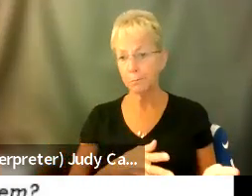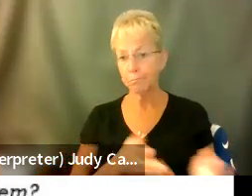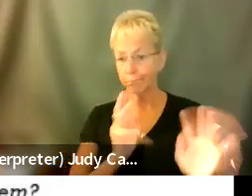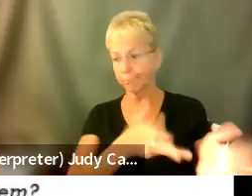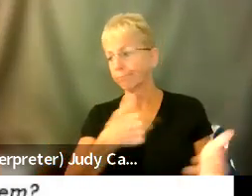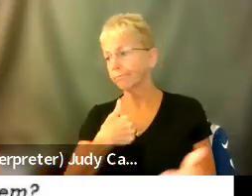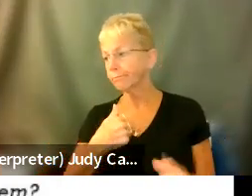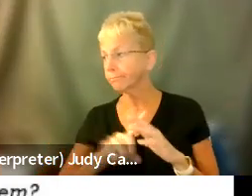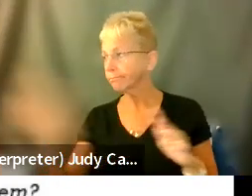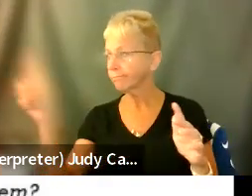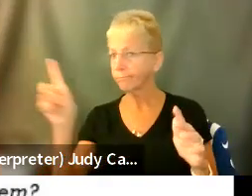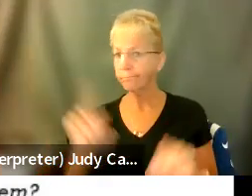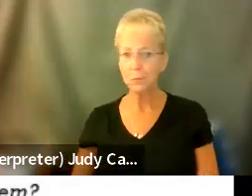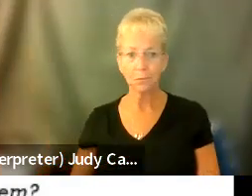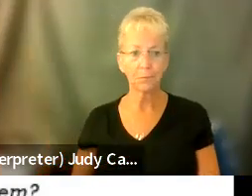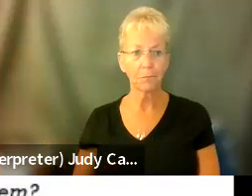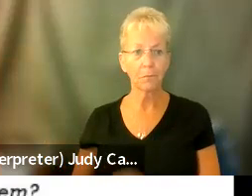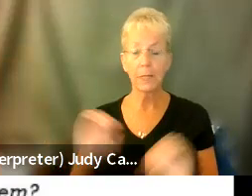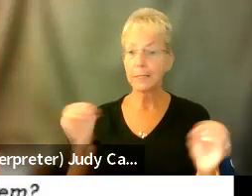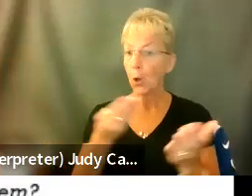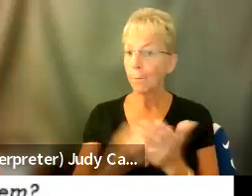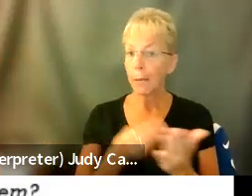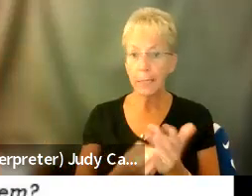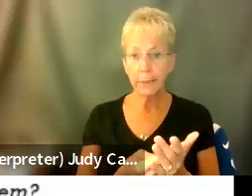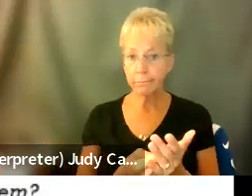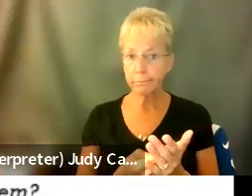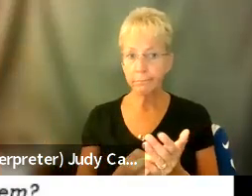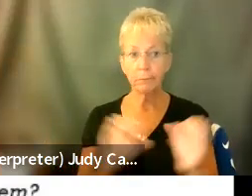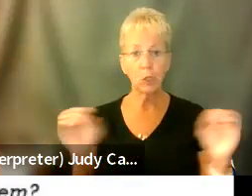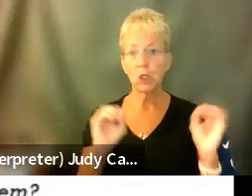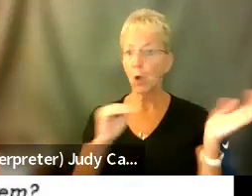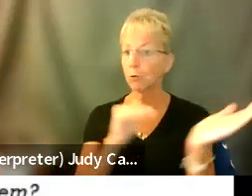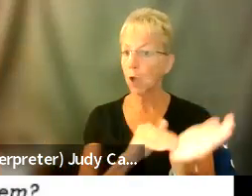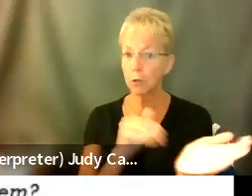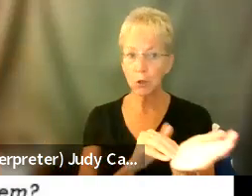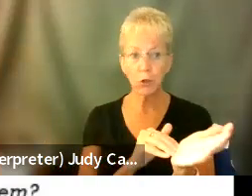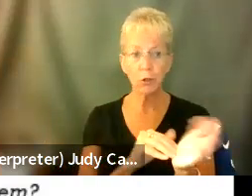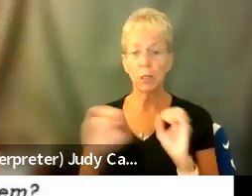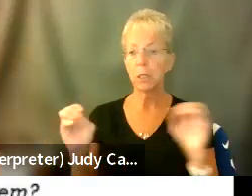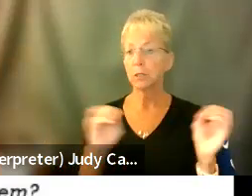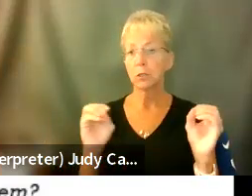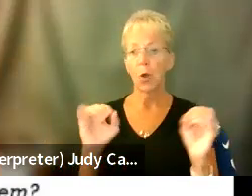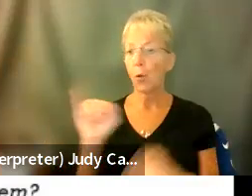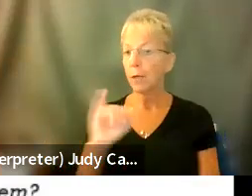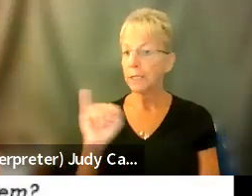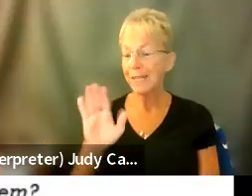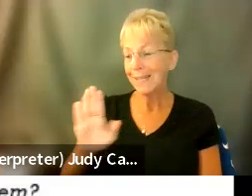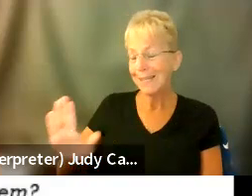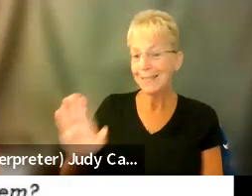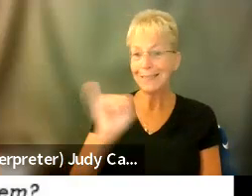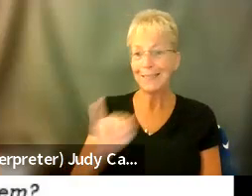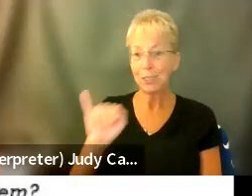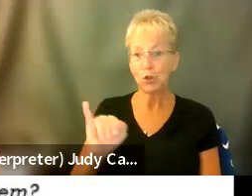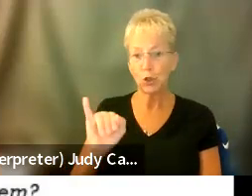I had no money. I had no doctors. I had his insurance for